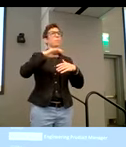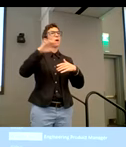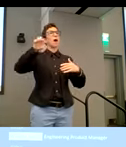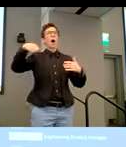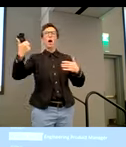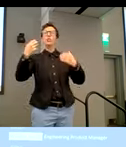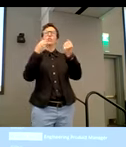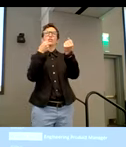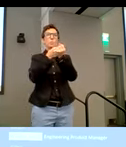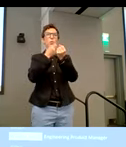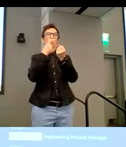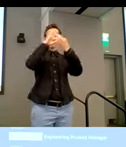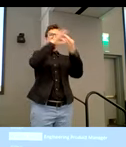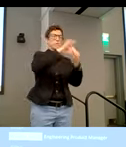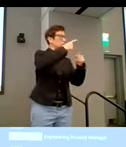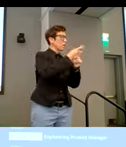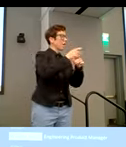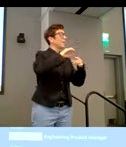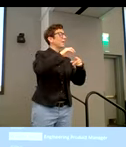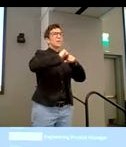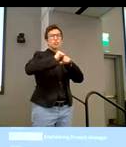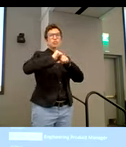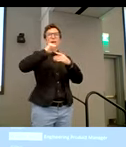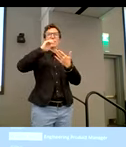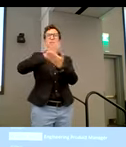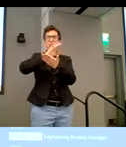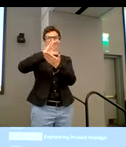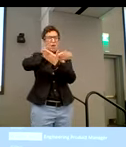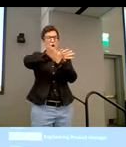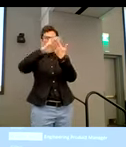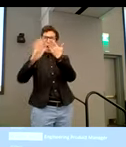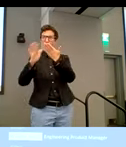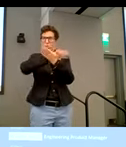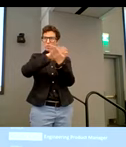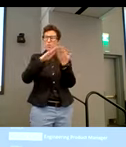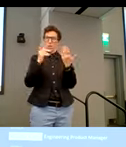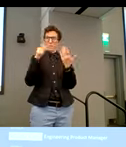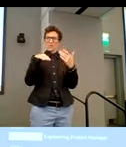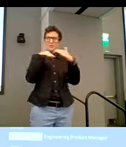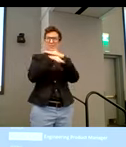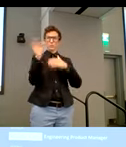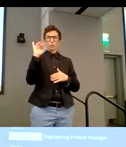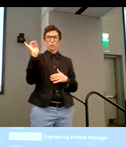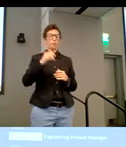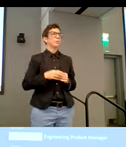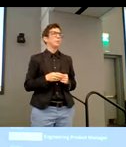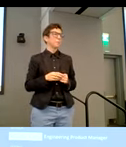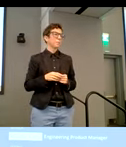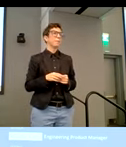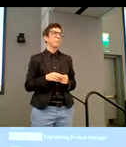other support for that product, the training, the documentation and everything is accessible as well. So